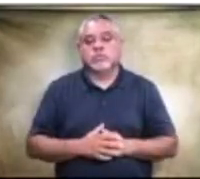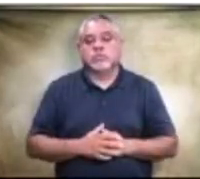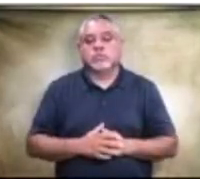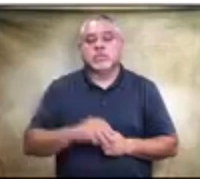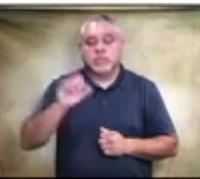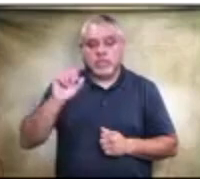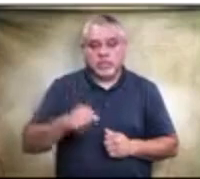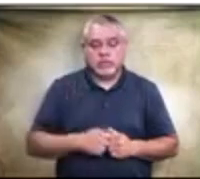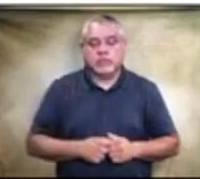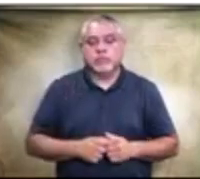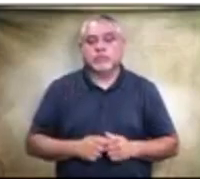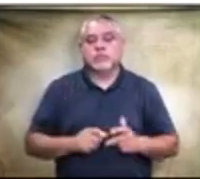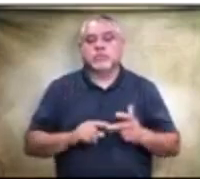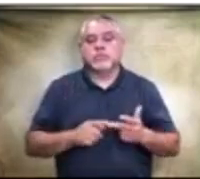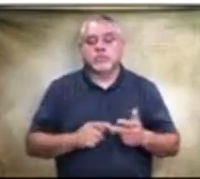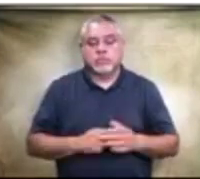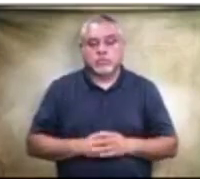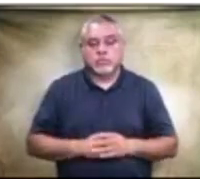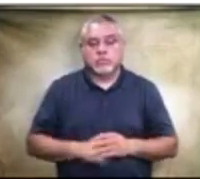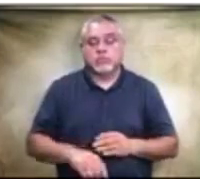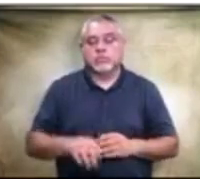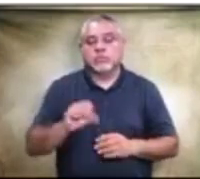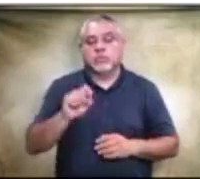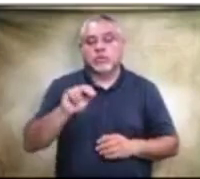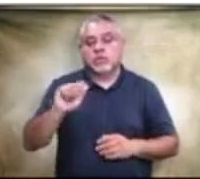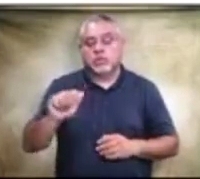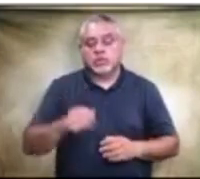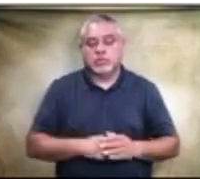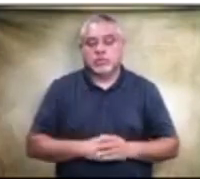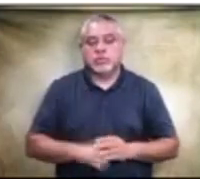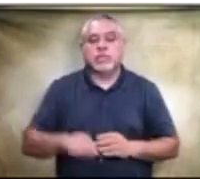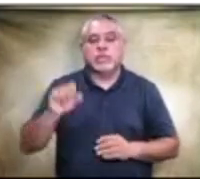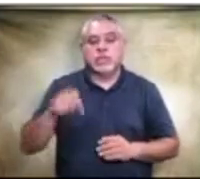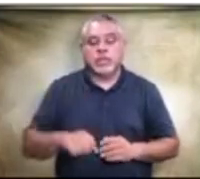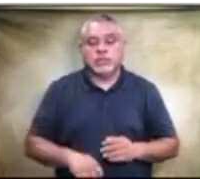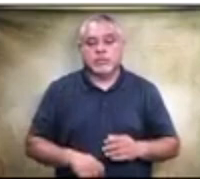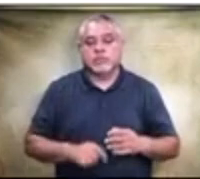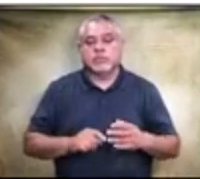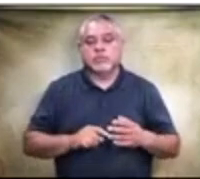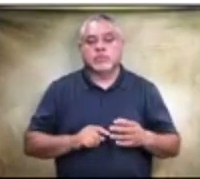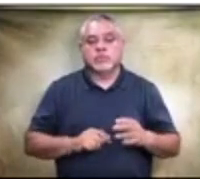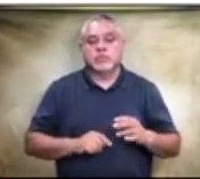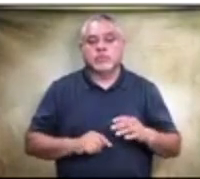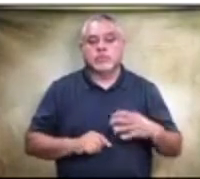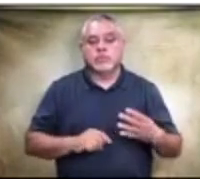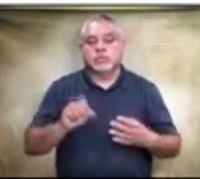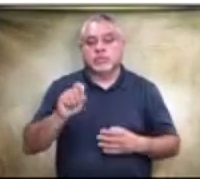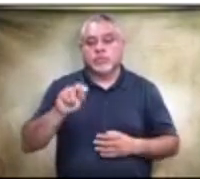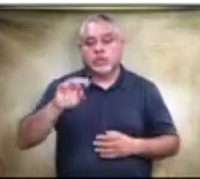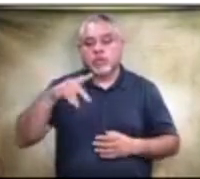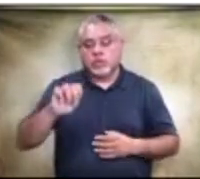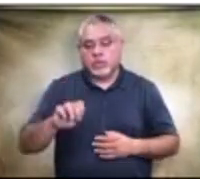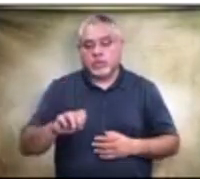Yes. Ms. Serna? Yes. Mr. Samaripa? Definitely